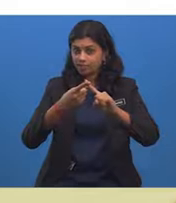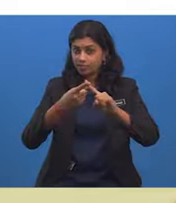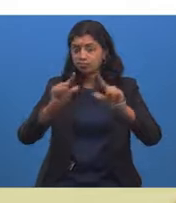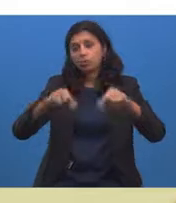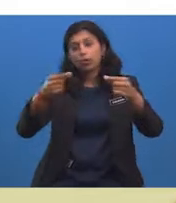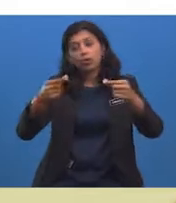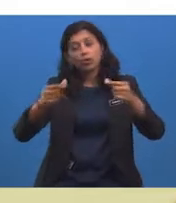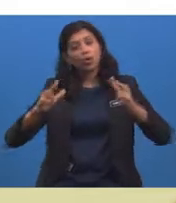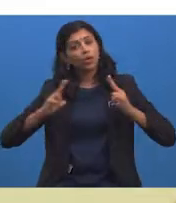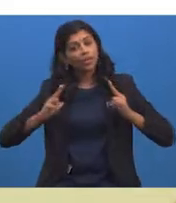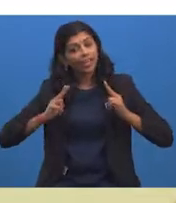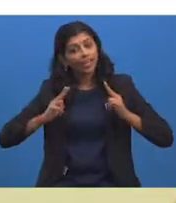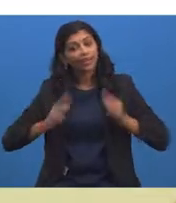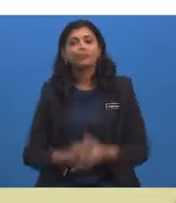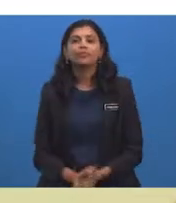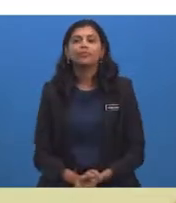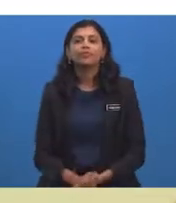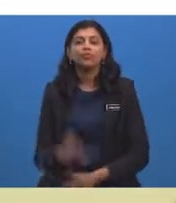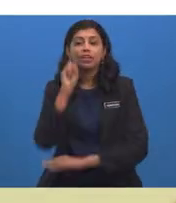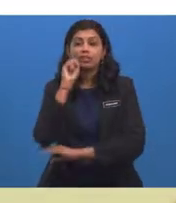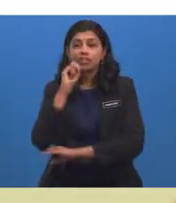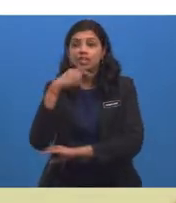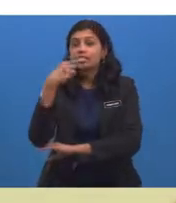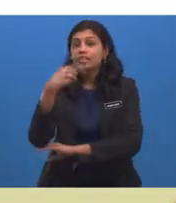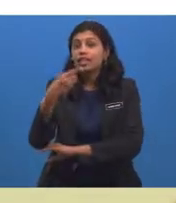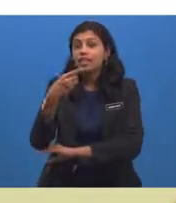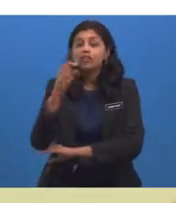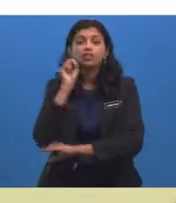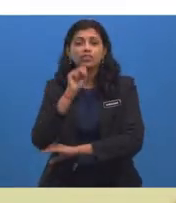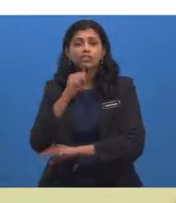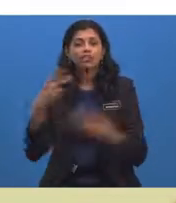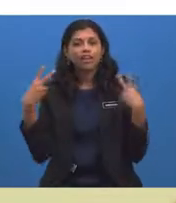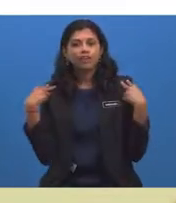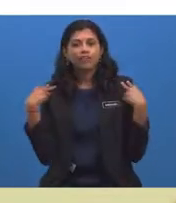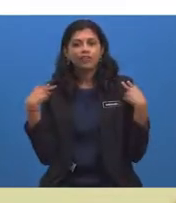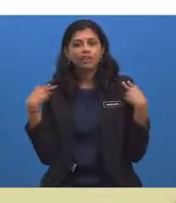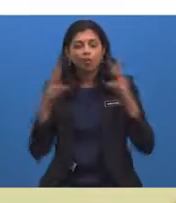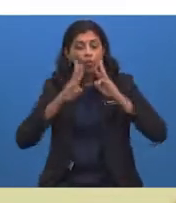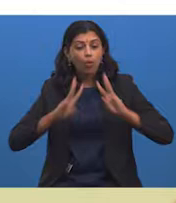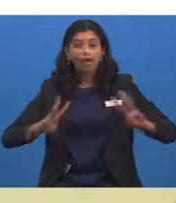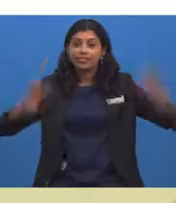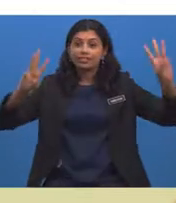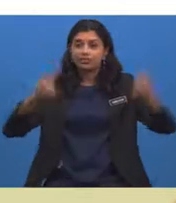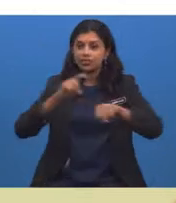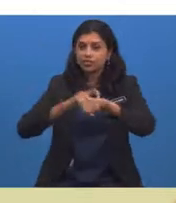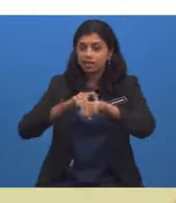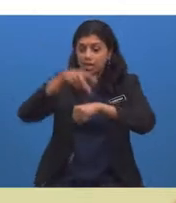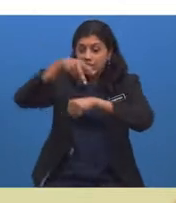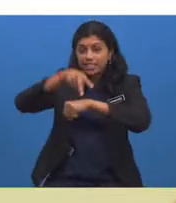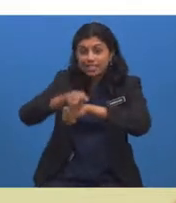said that she is having a wonderful time surfing at the beaches.